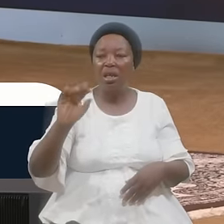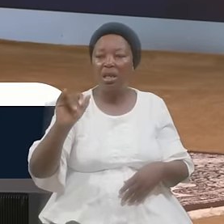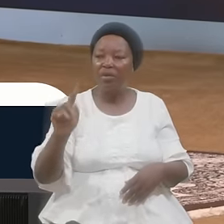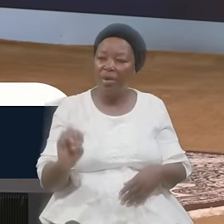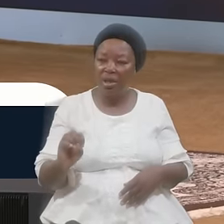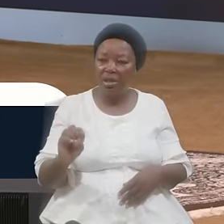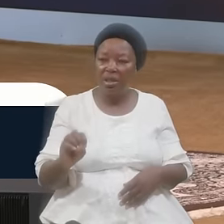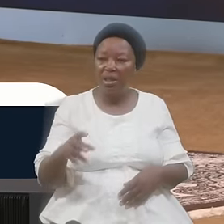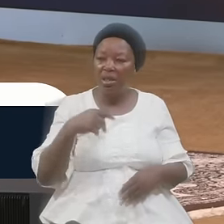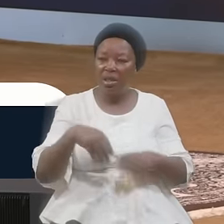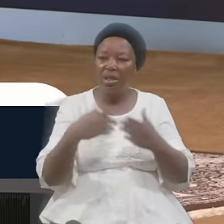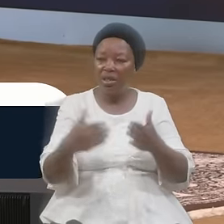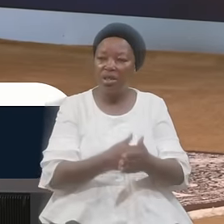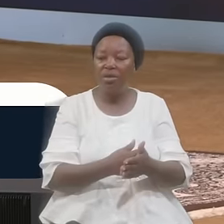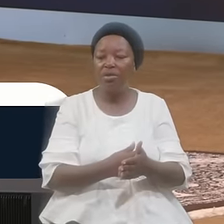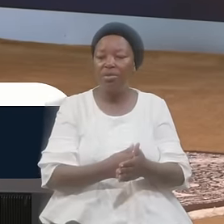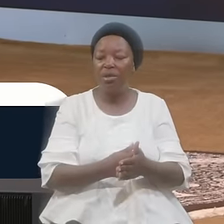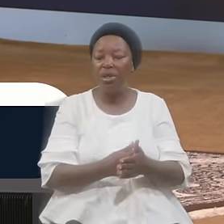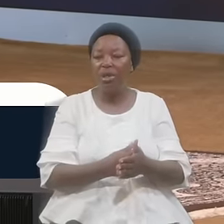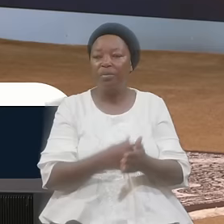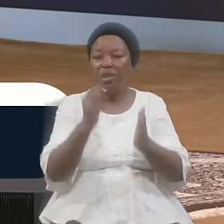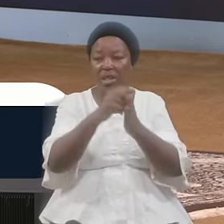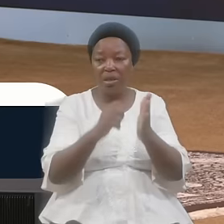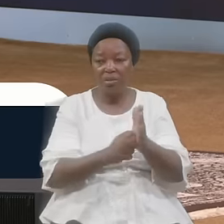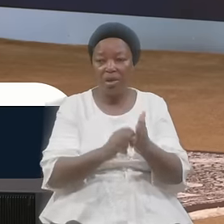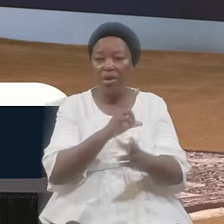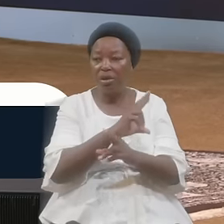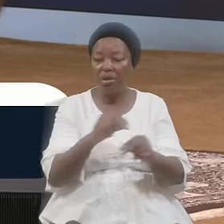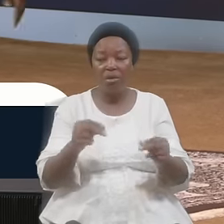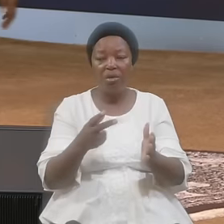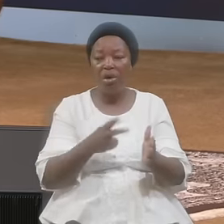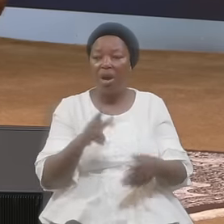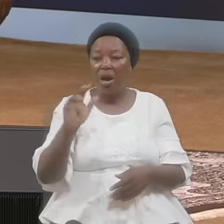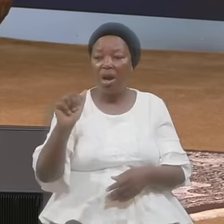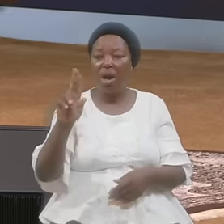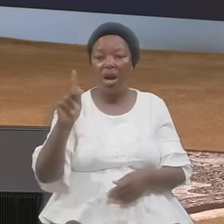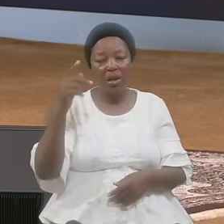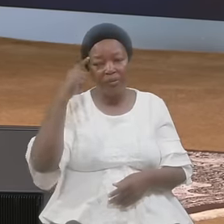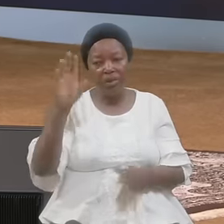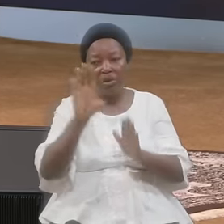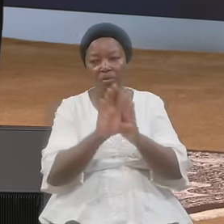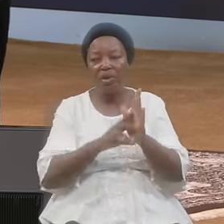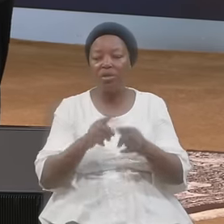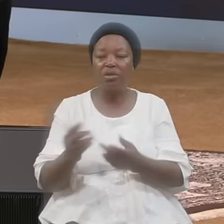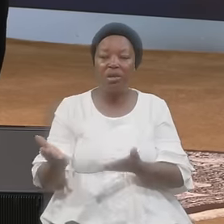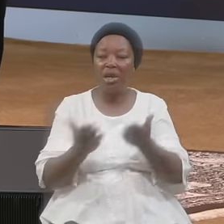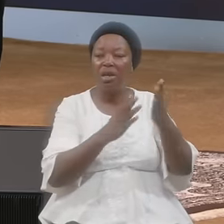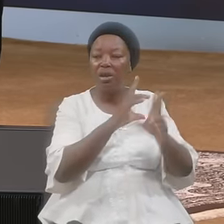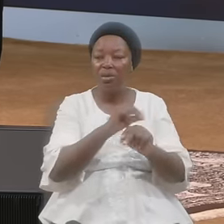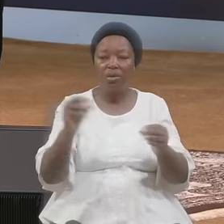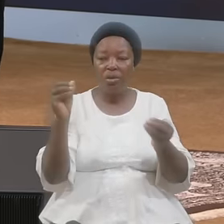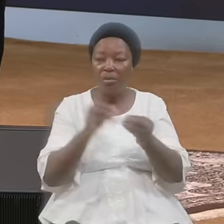In The New Testament There's No More Ark Or The Covenant To Carry There's No More